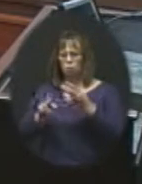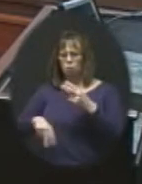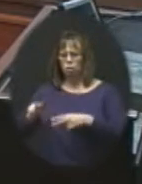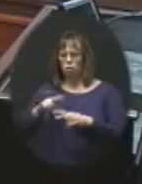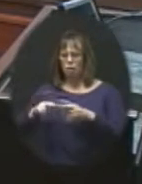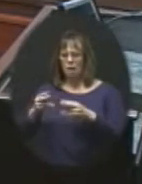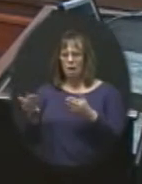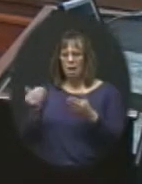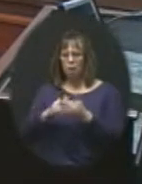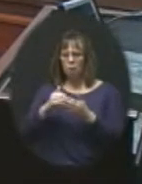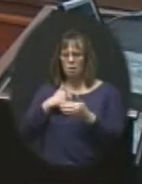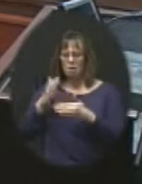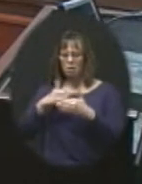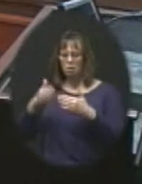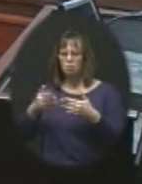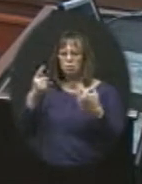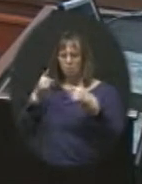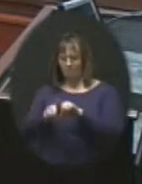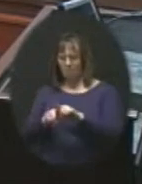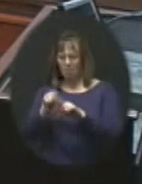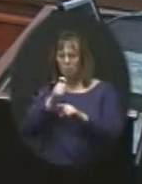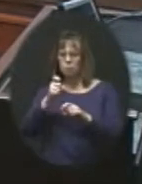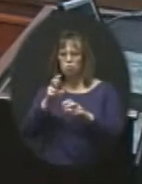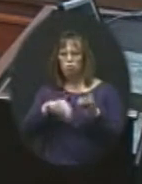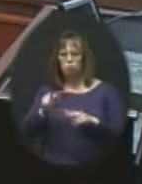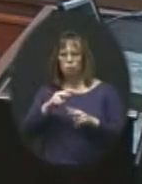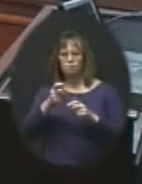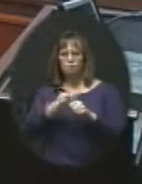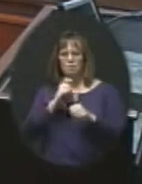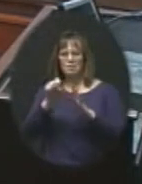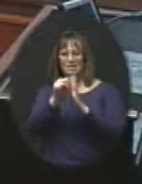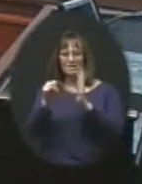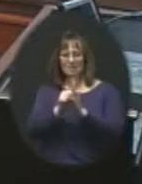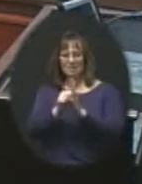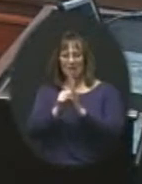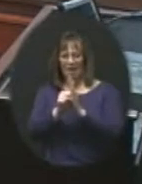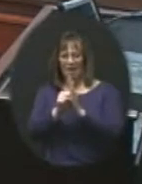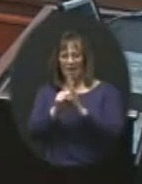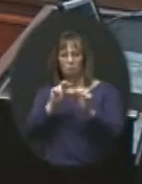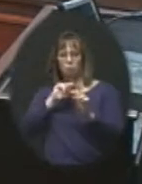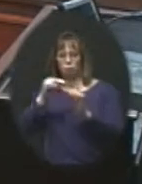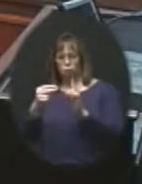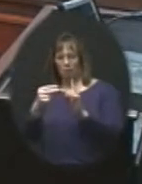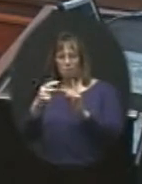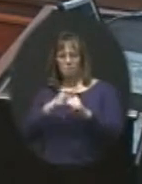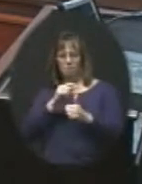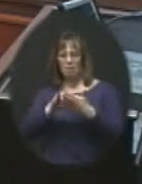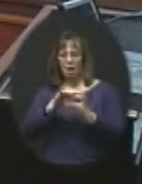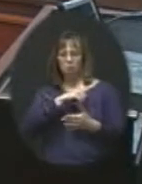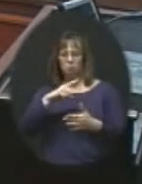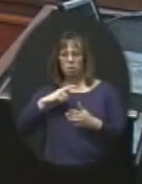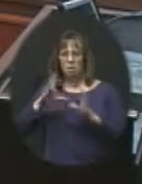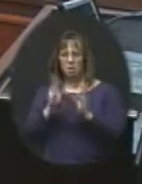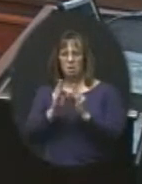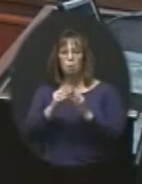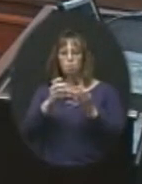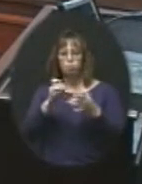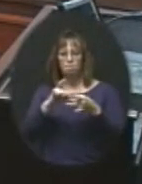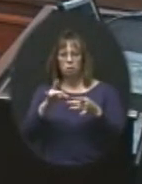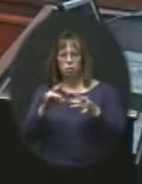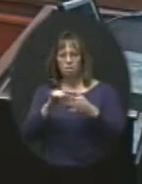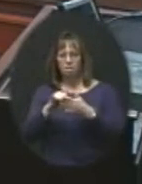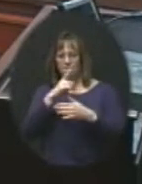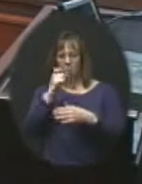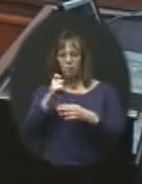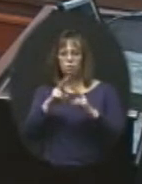And yet we had ended up coming to a compromise because we have to look at this from a state standpoint, from that legislative committee. So I just wanted to bring that up because it was